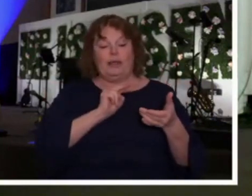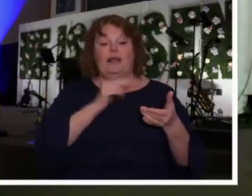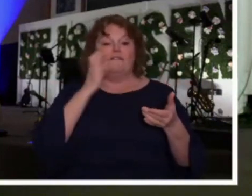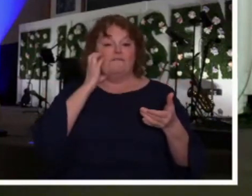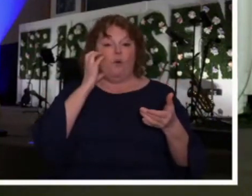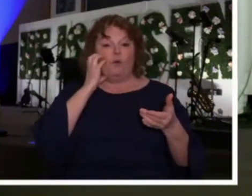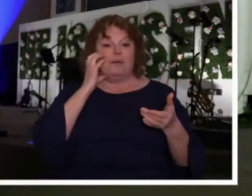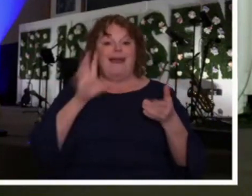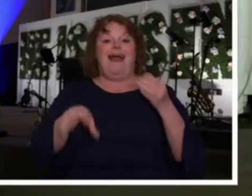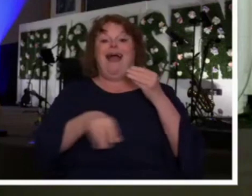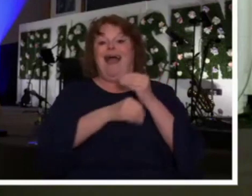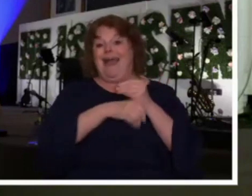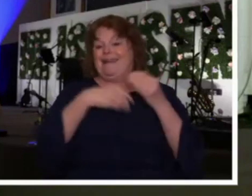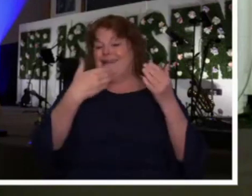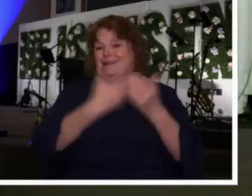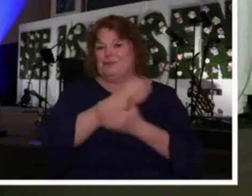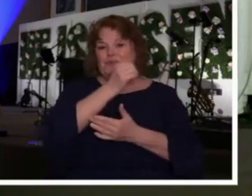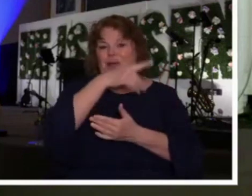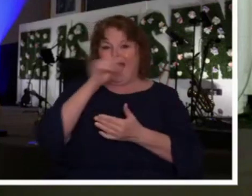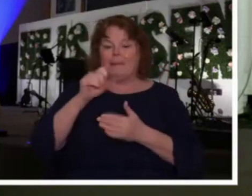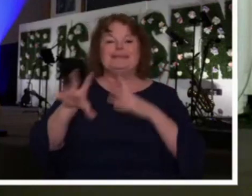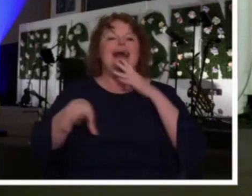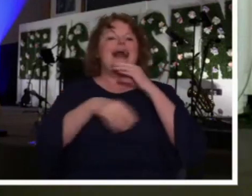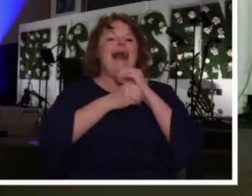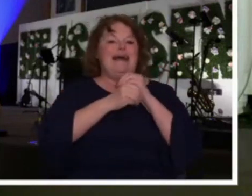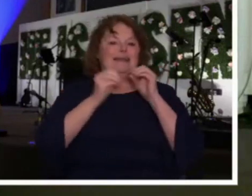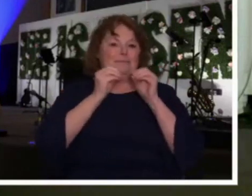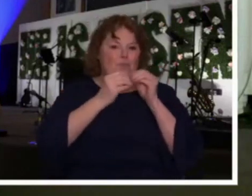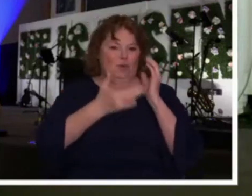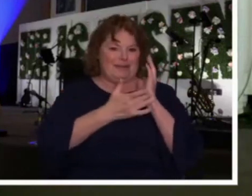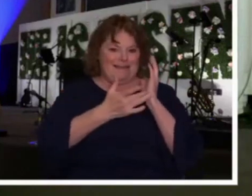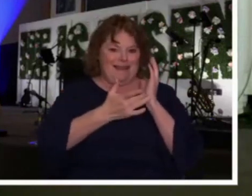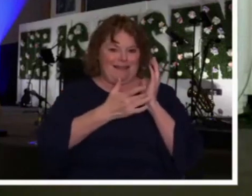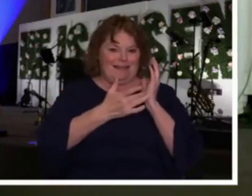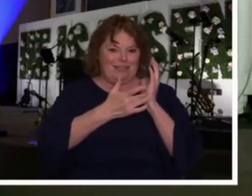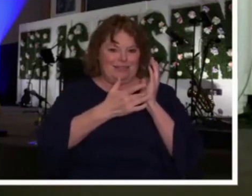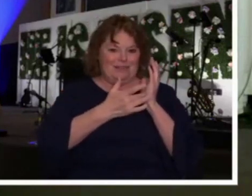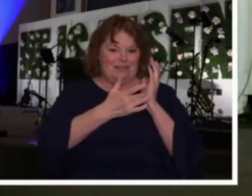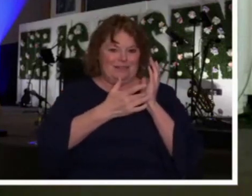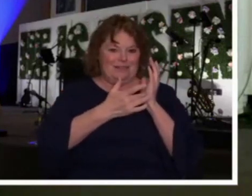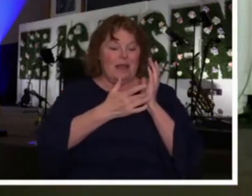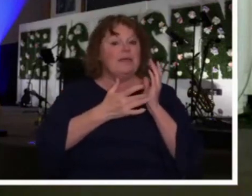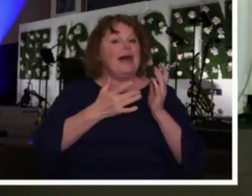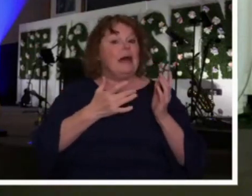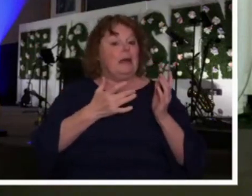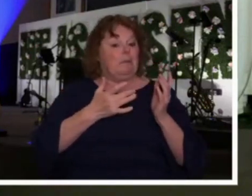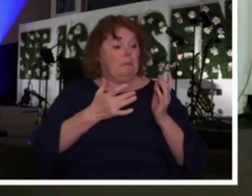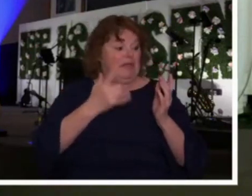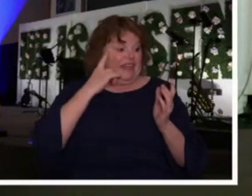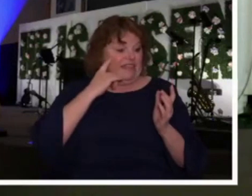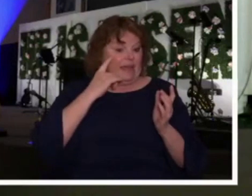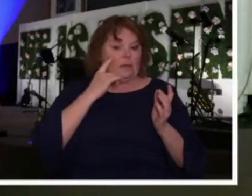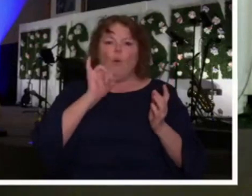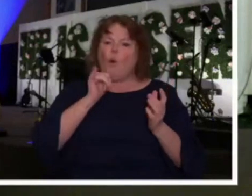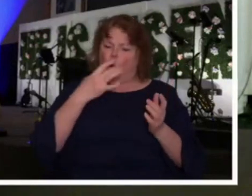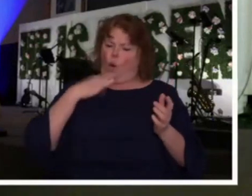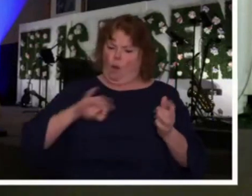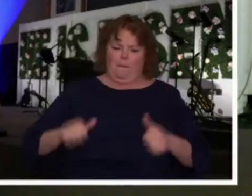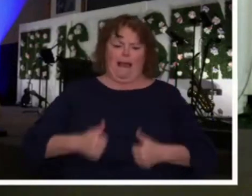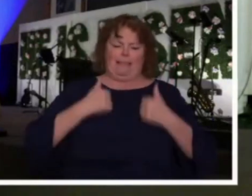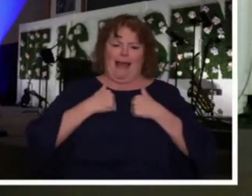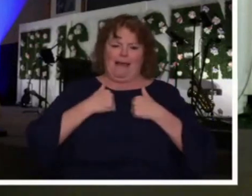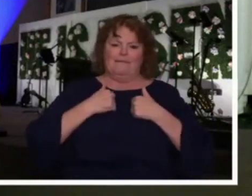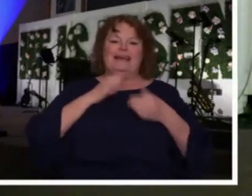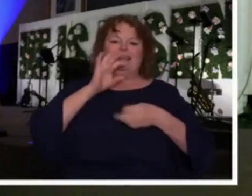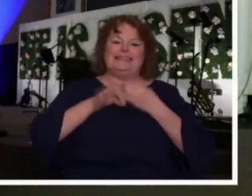multiple new apps, downloading them that might make their lives easier than they are pursuing